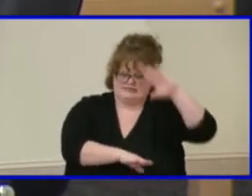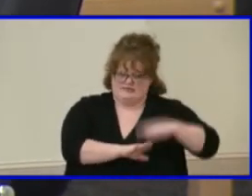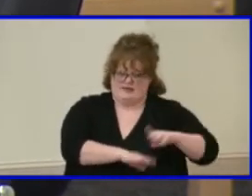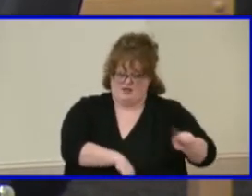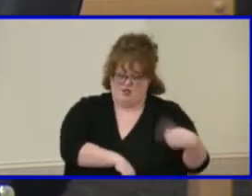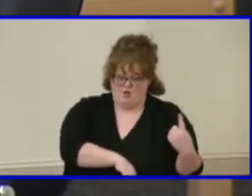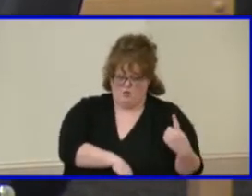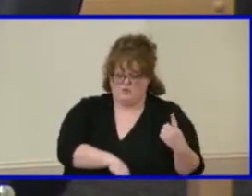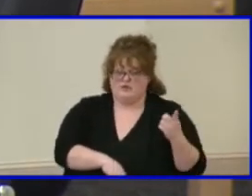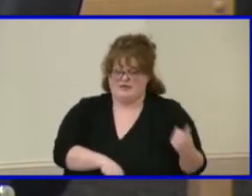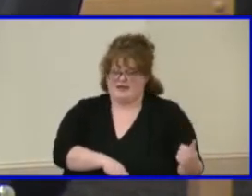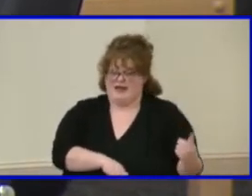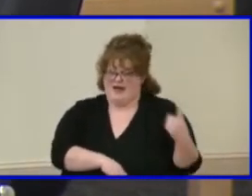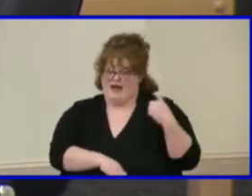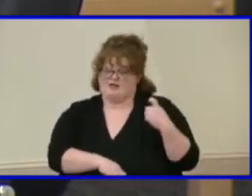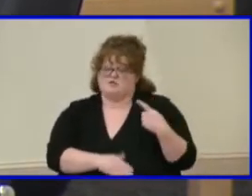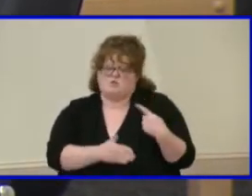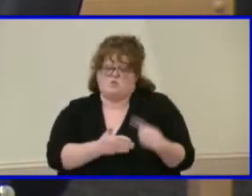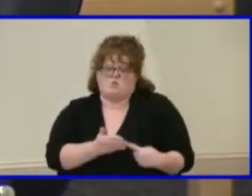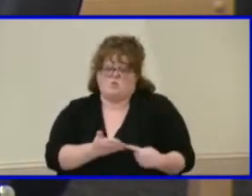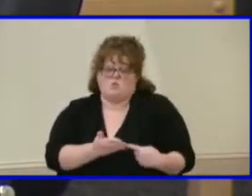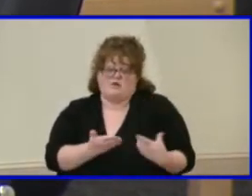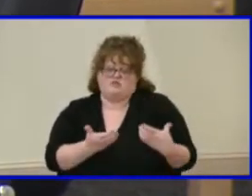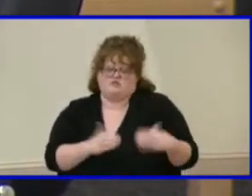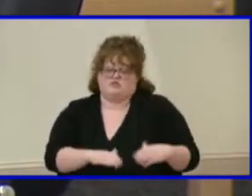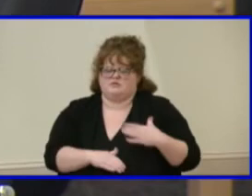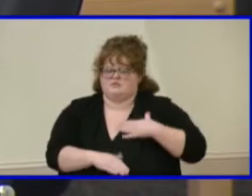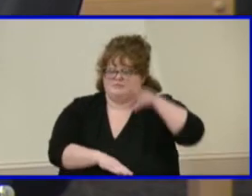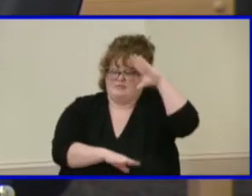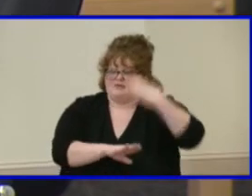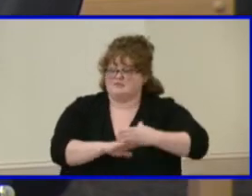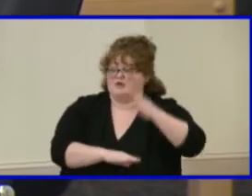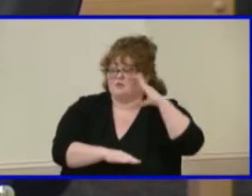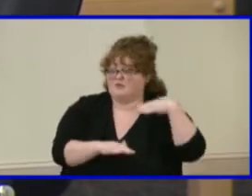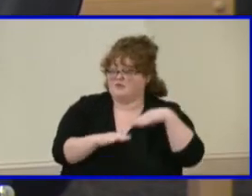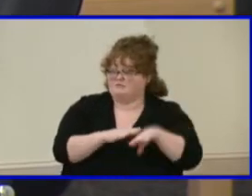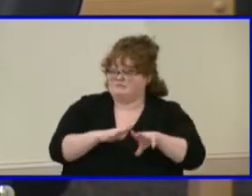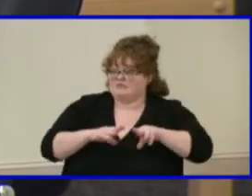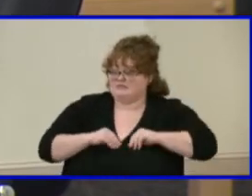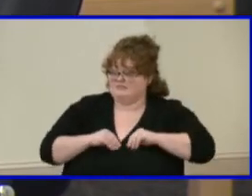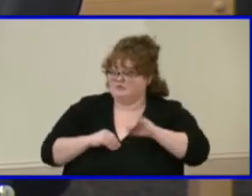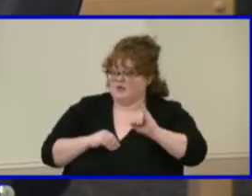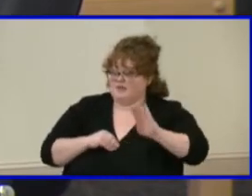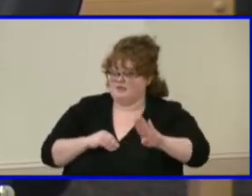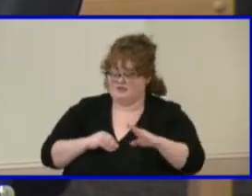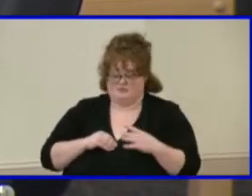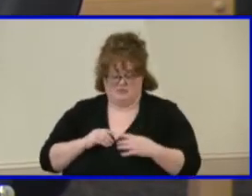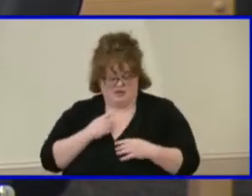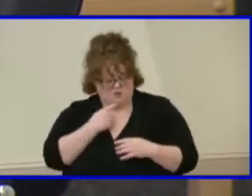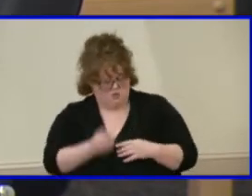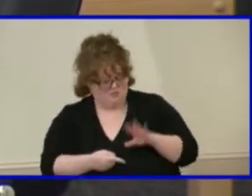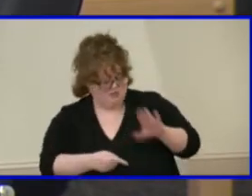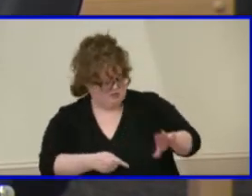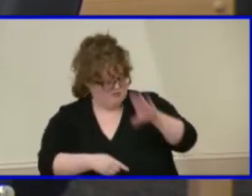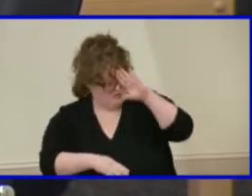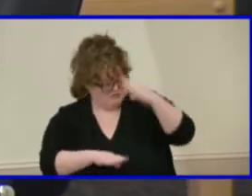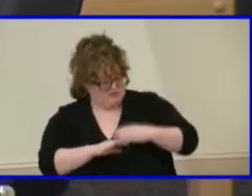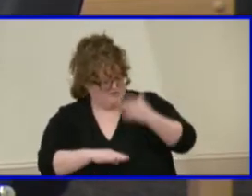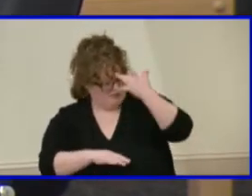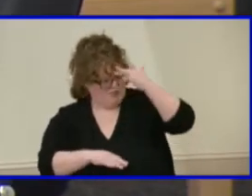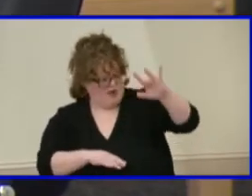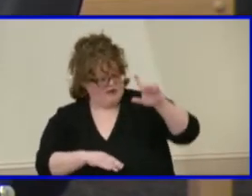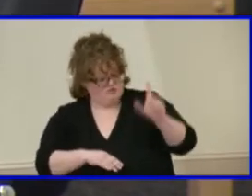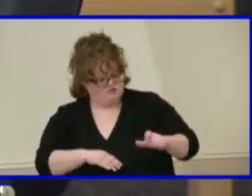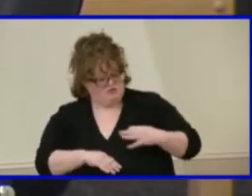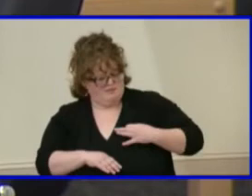what are my chances of getting into IB? And I said, well, your son is incredibly bright. Why don't you apply? Well,